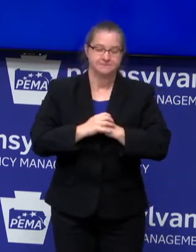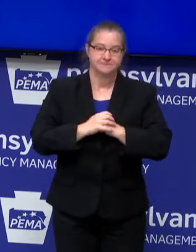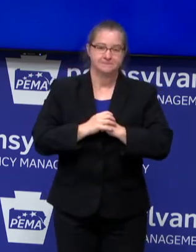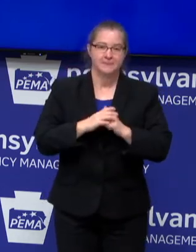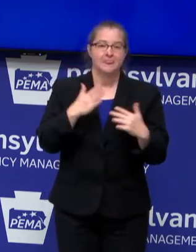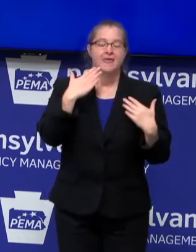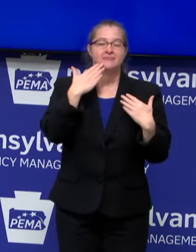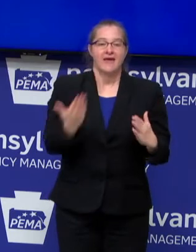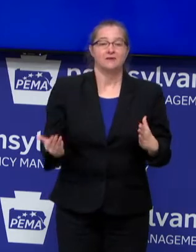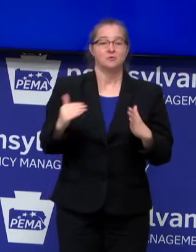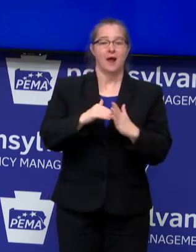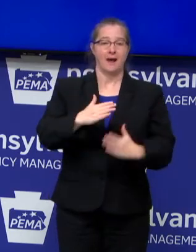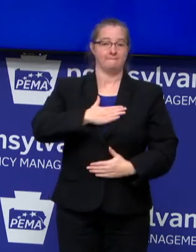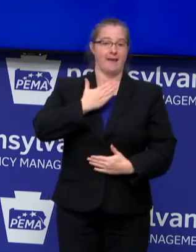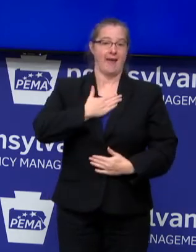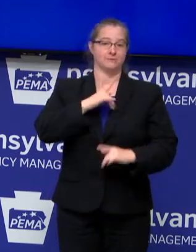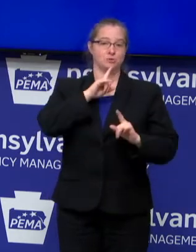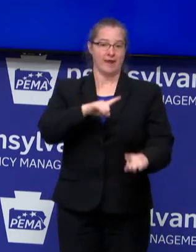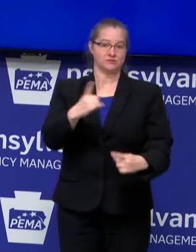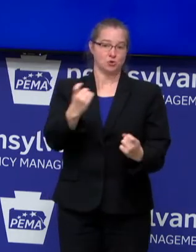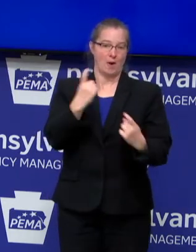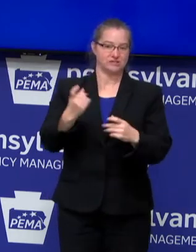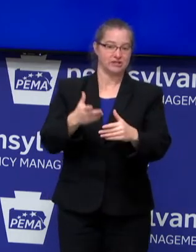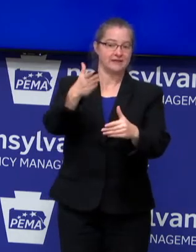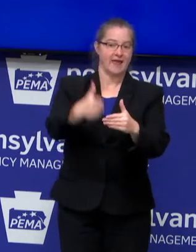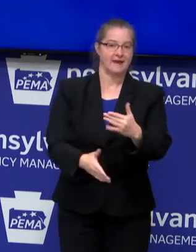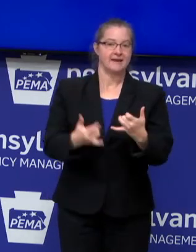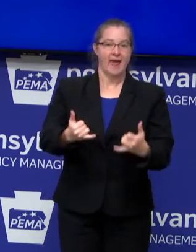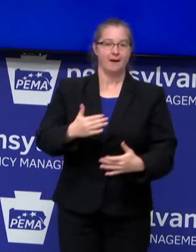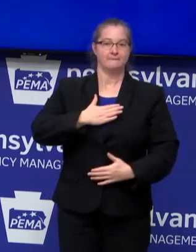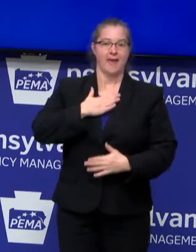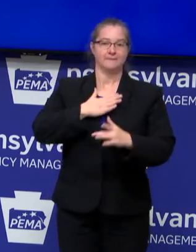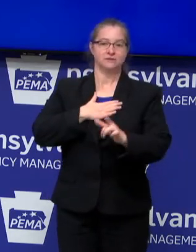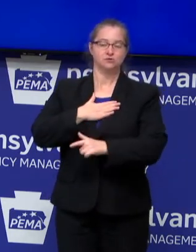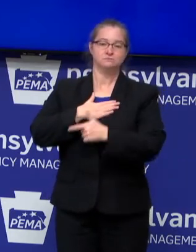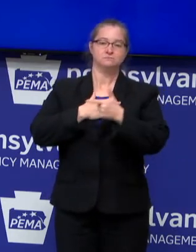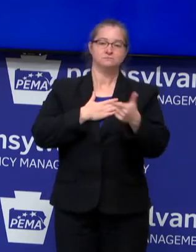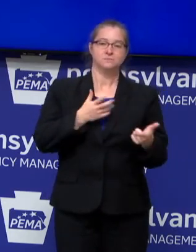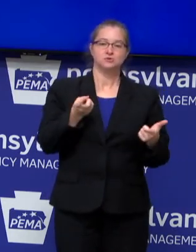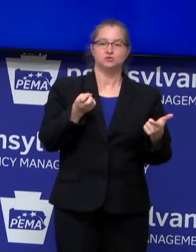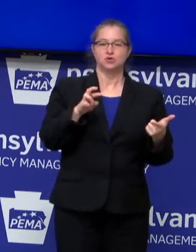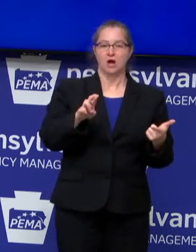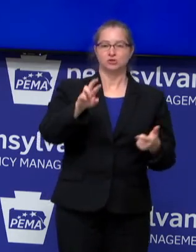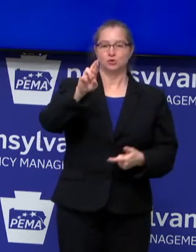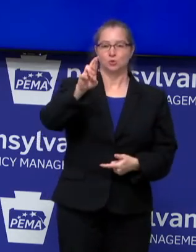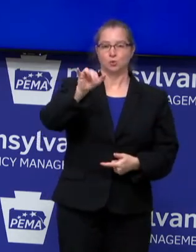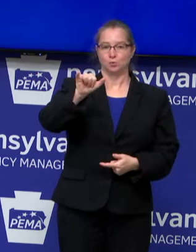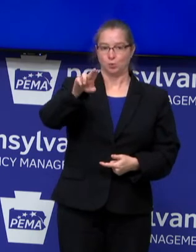Thank you again. And I would be happy to take questions at the end. I am now happy to turn it over to Dr. Rue.